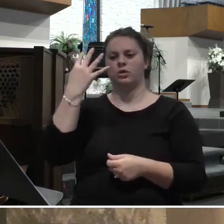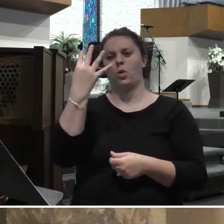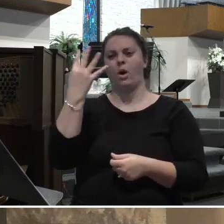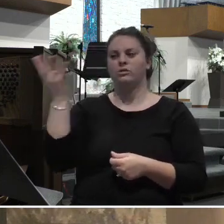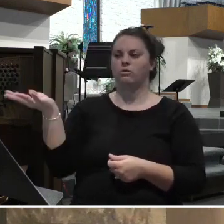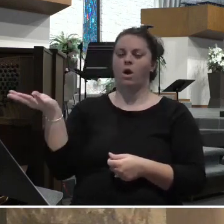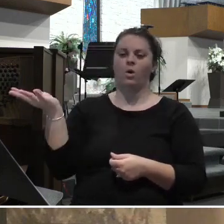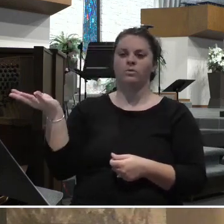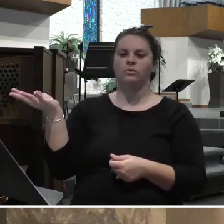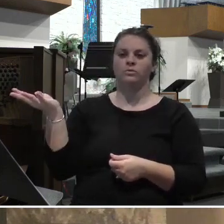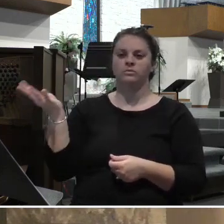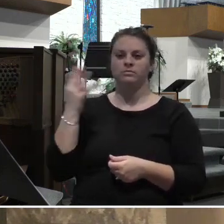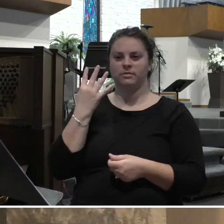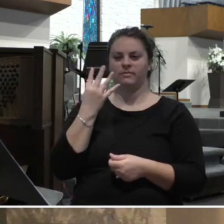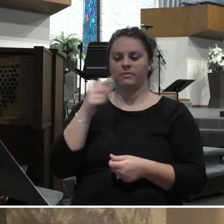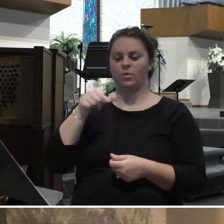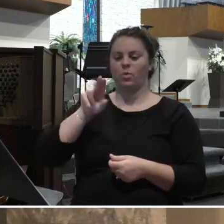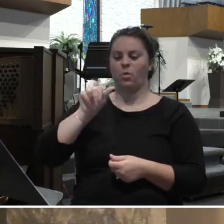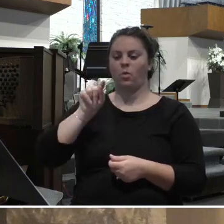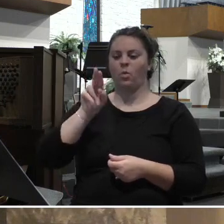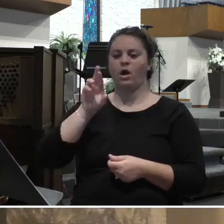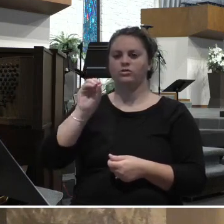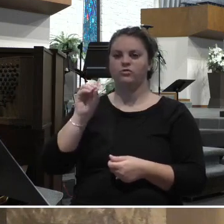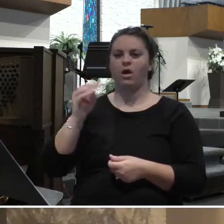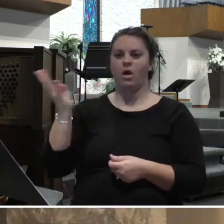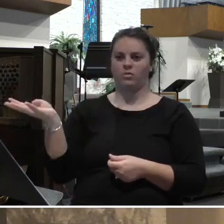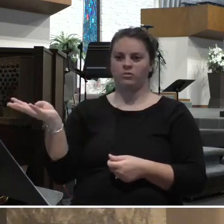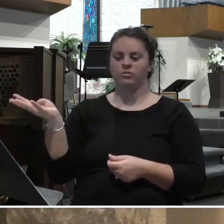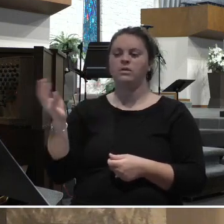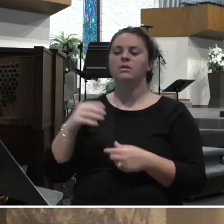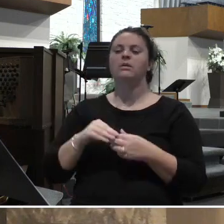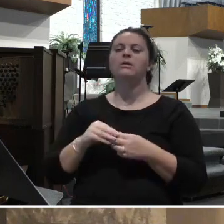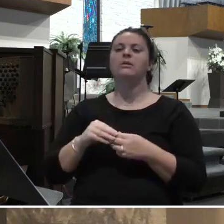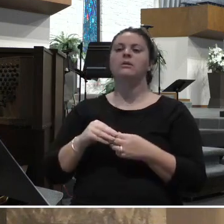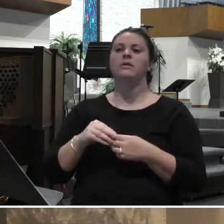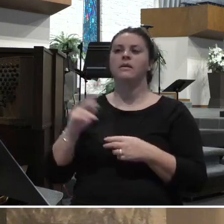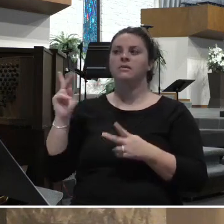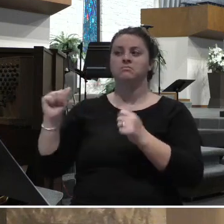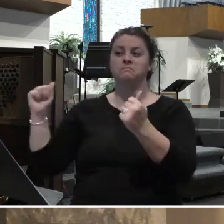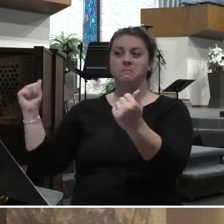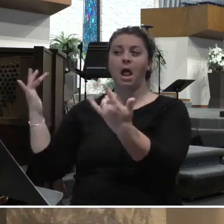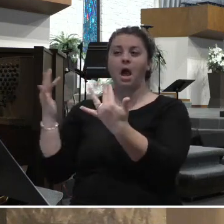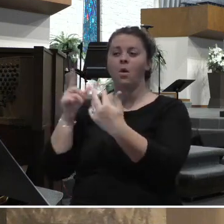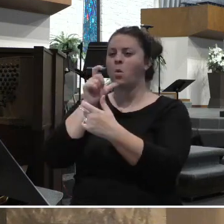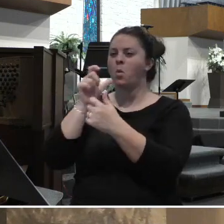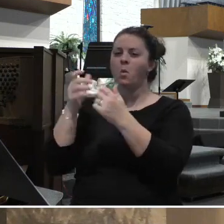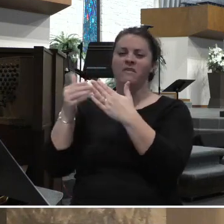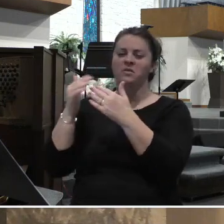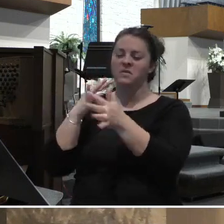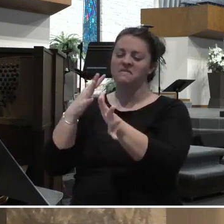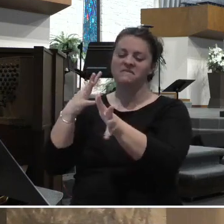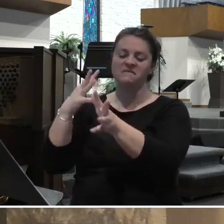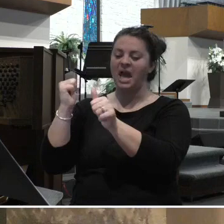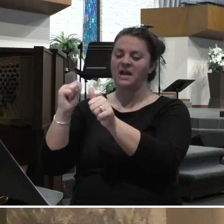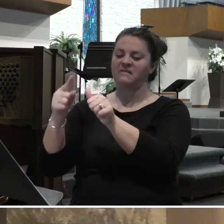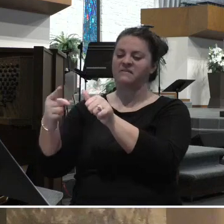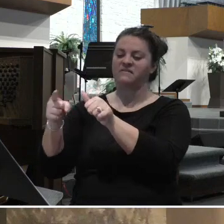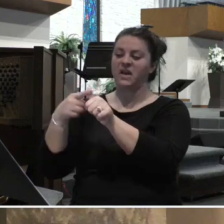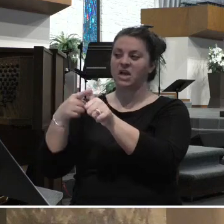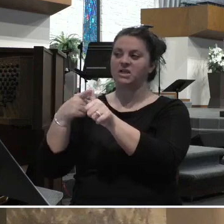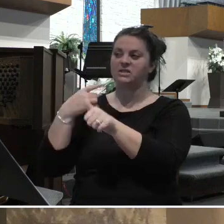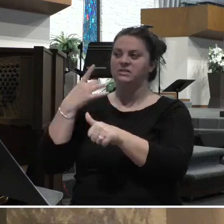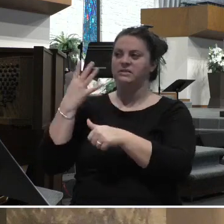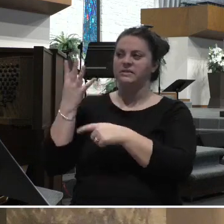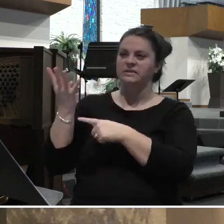And then more time would pass, and someone else would come in and say, ocho, and then they would get in. And then you would see people that were arriving late would be